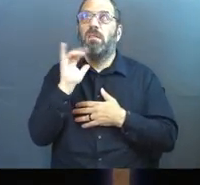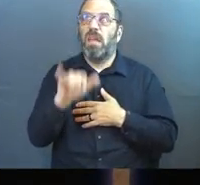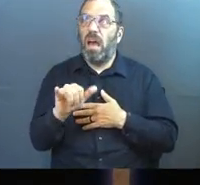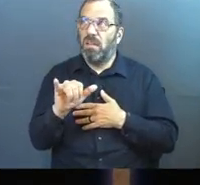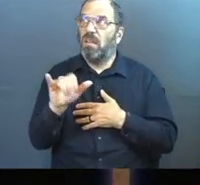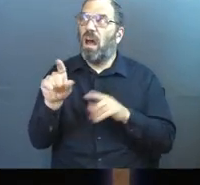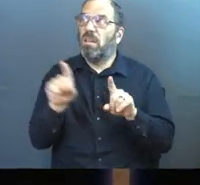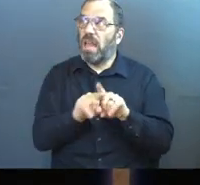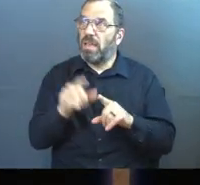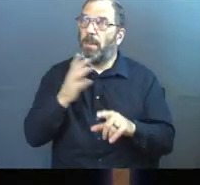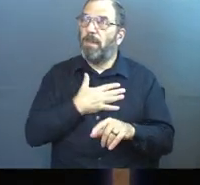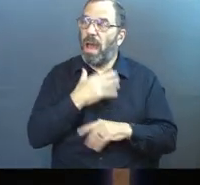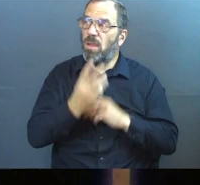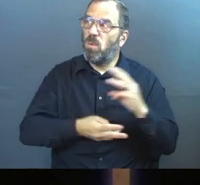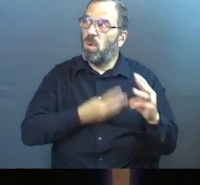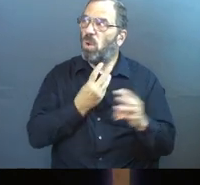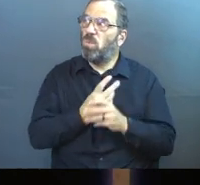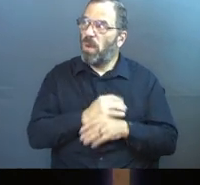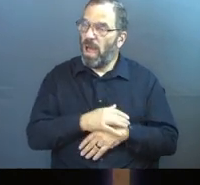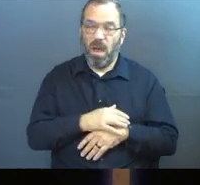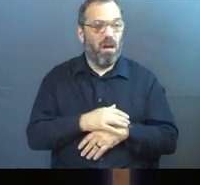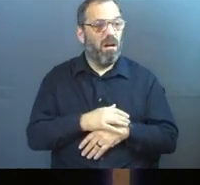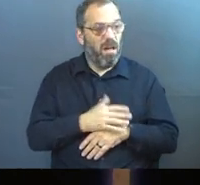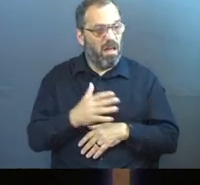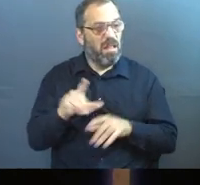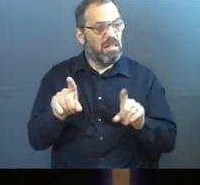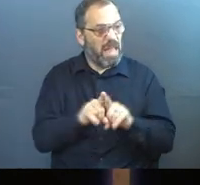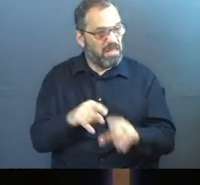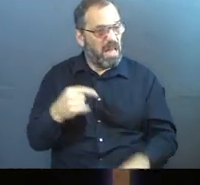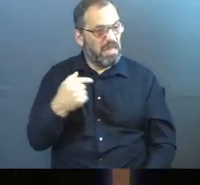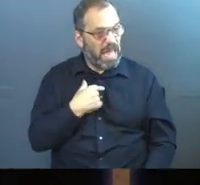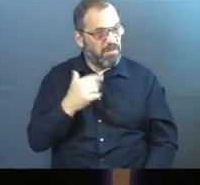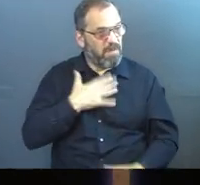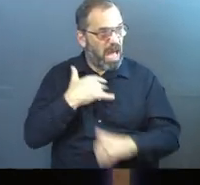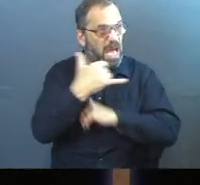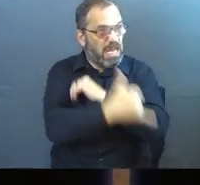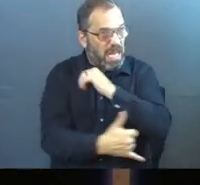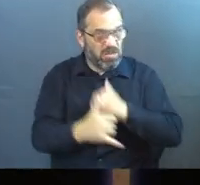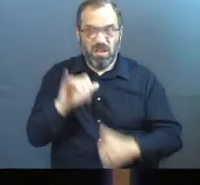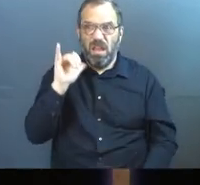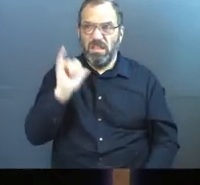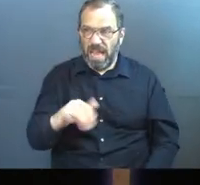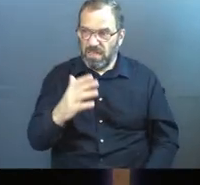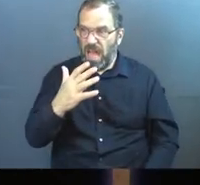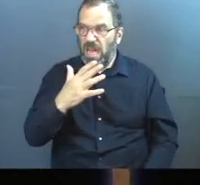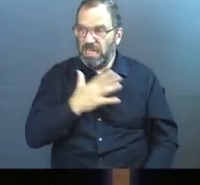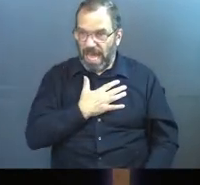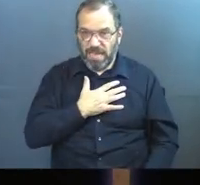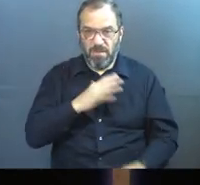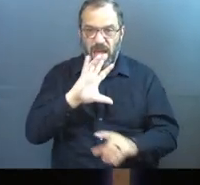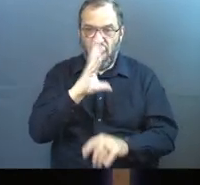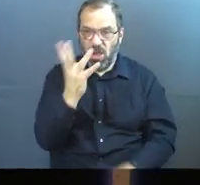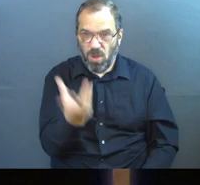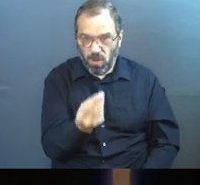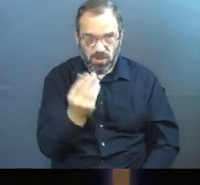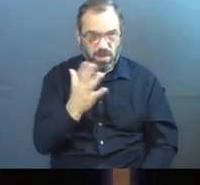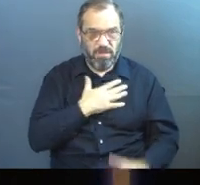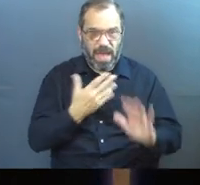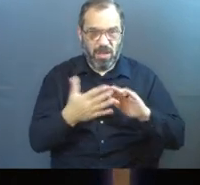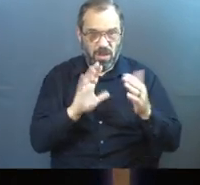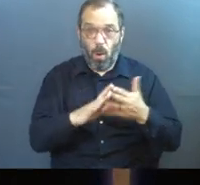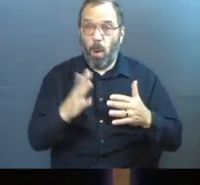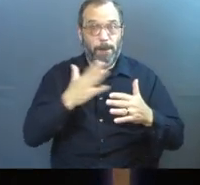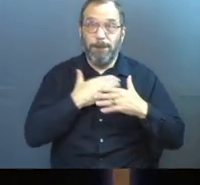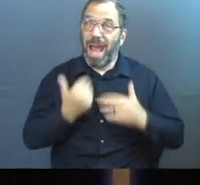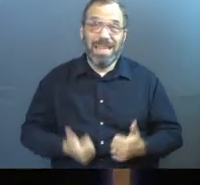little bit like my world. That sounds a little bit like my country. That sounds a little bit like my culture, like my community, even